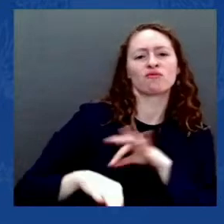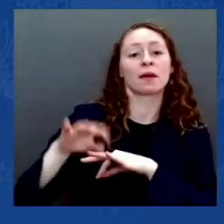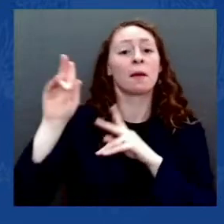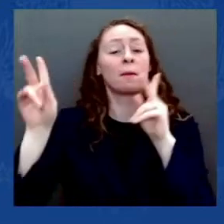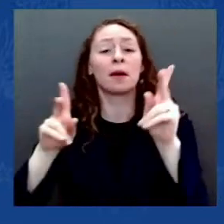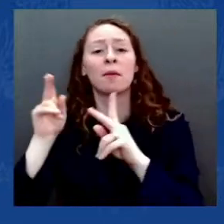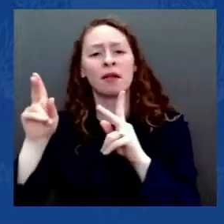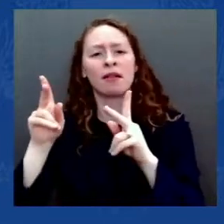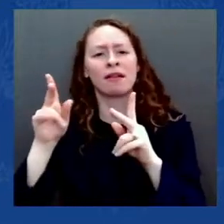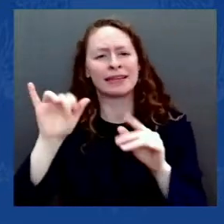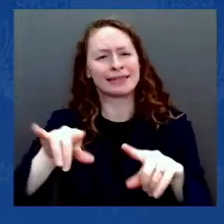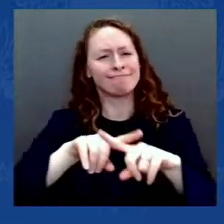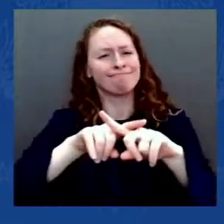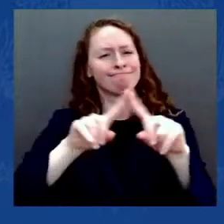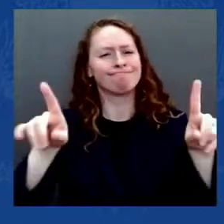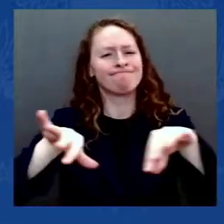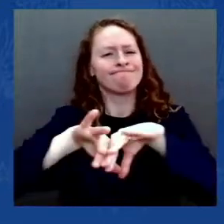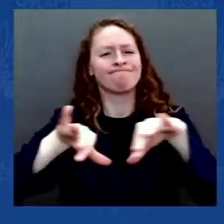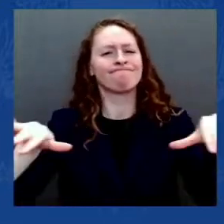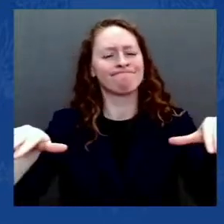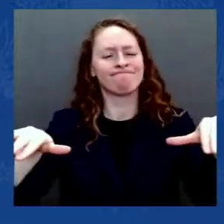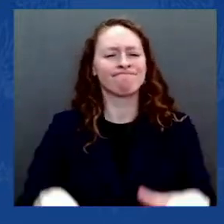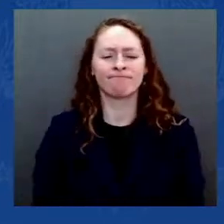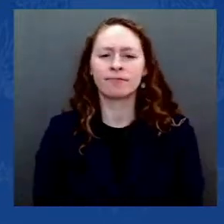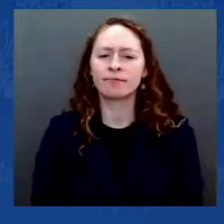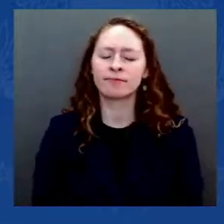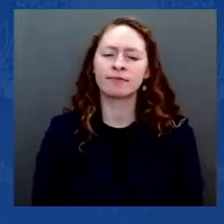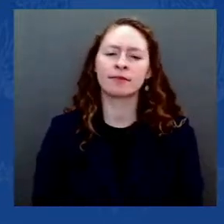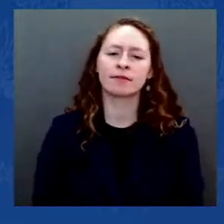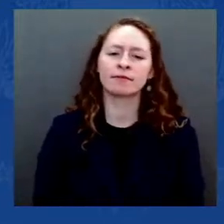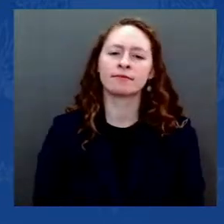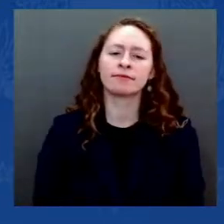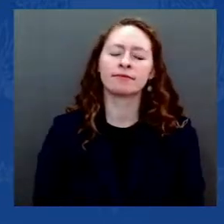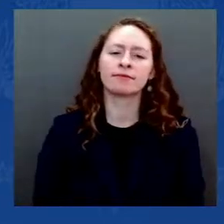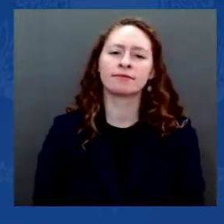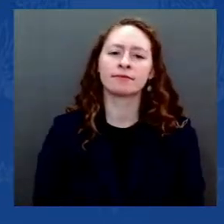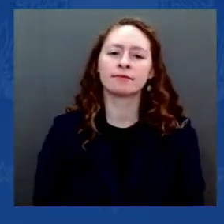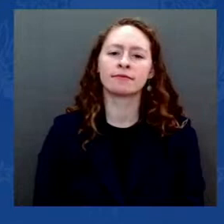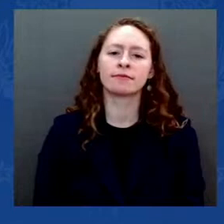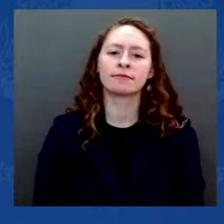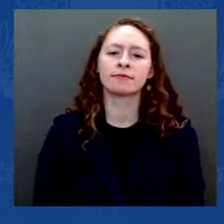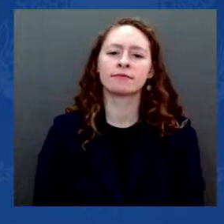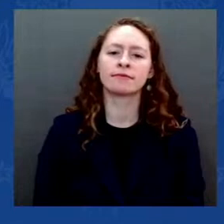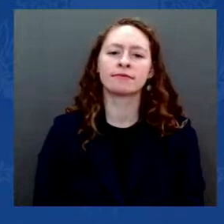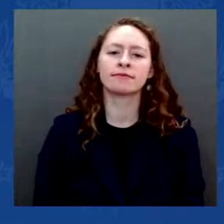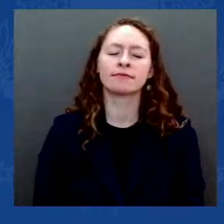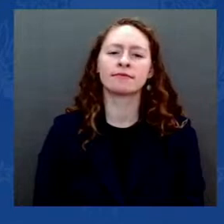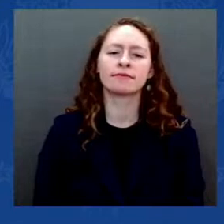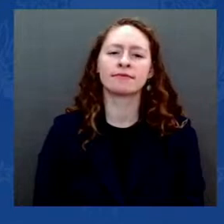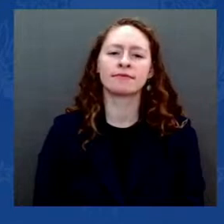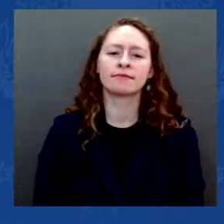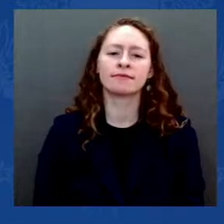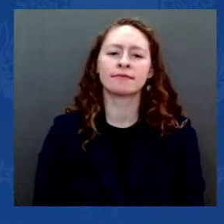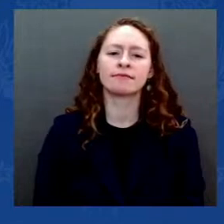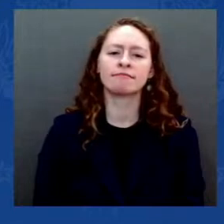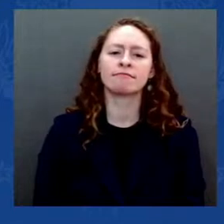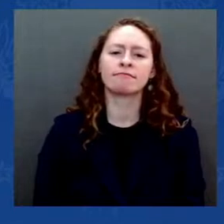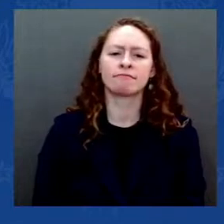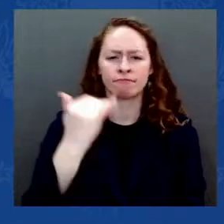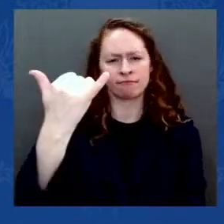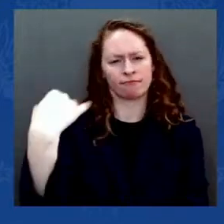We're engaged anew in a struggle between democracy and autocracy, between the aspirations of the many